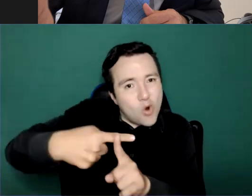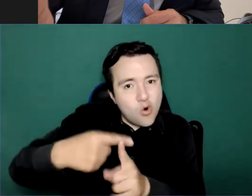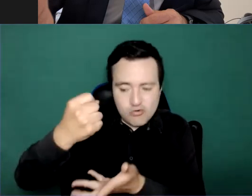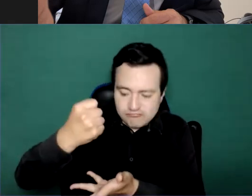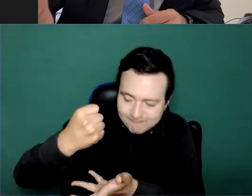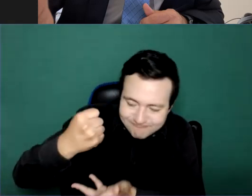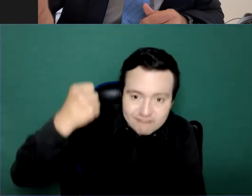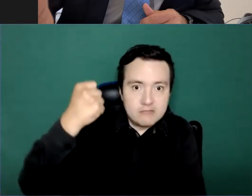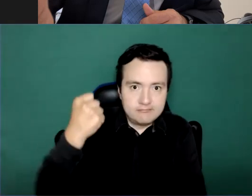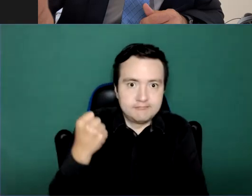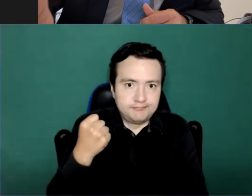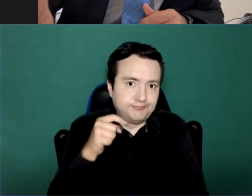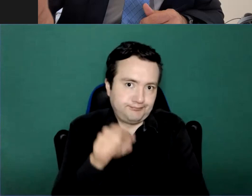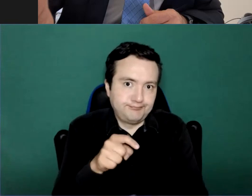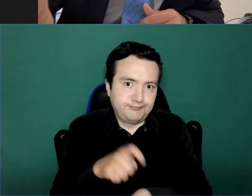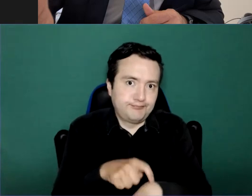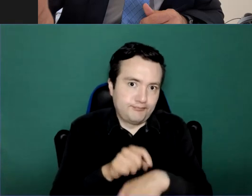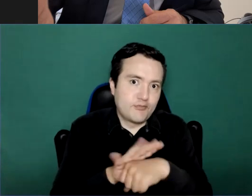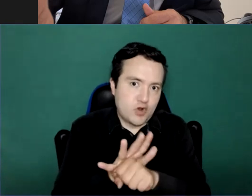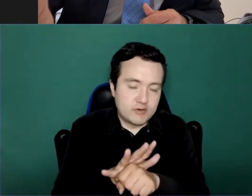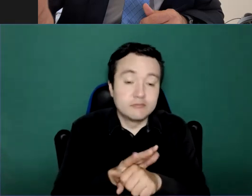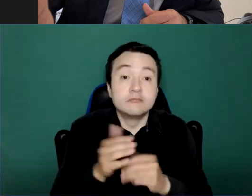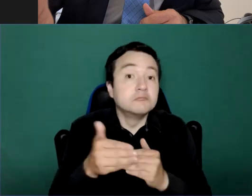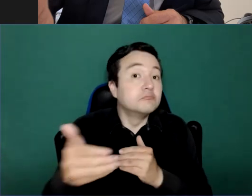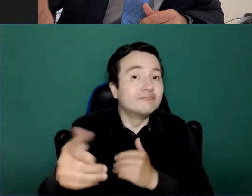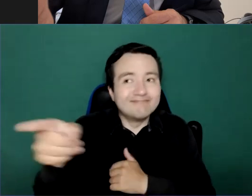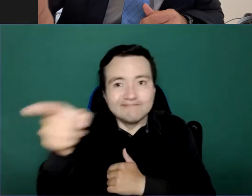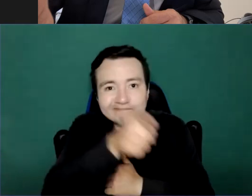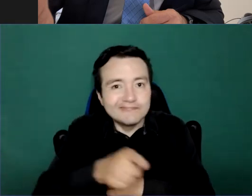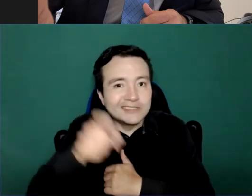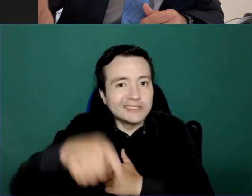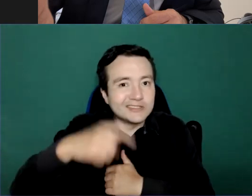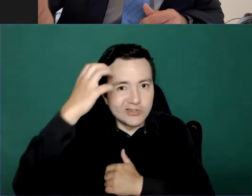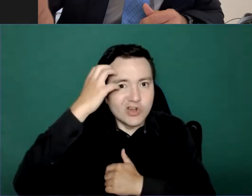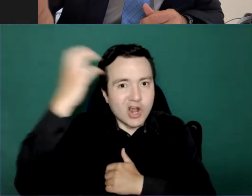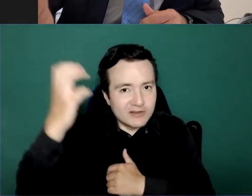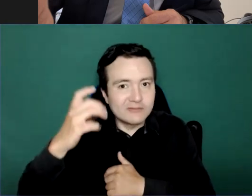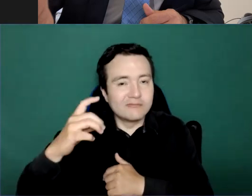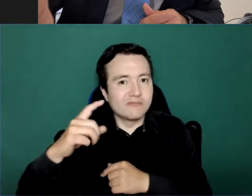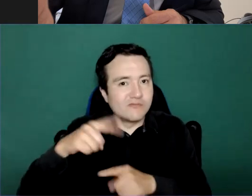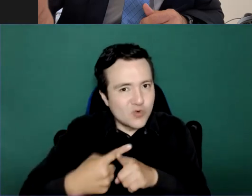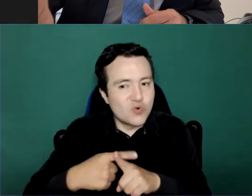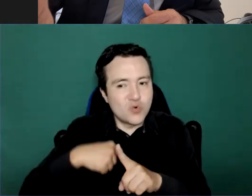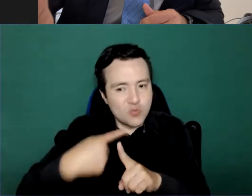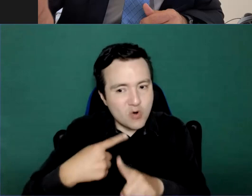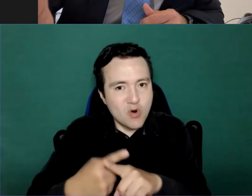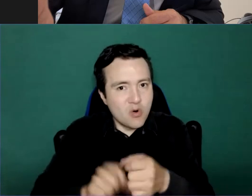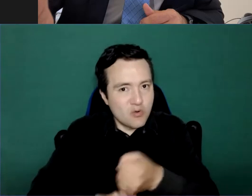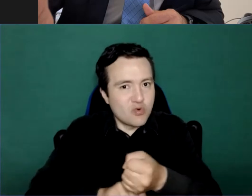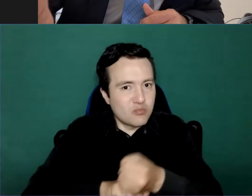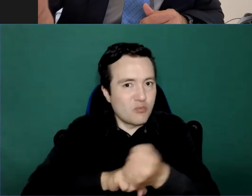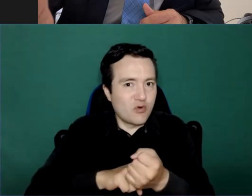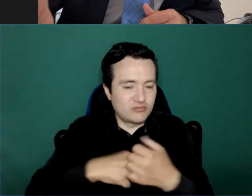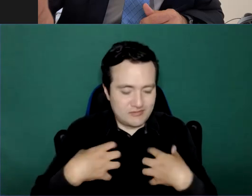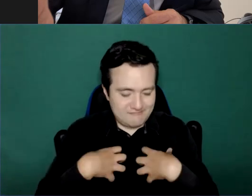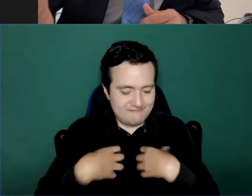provide sufficient funding for the development of services for mental health for the future. The second action recommends